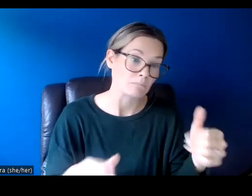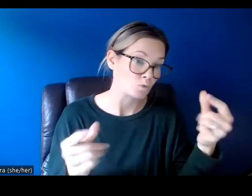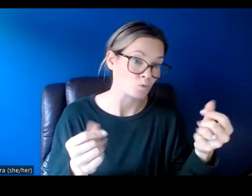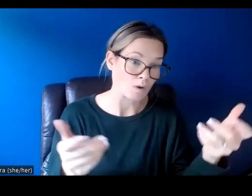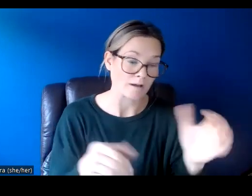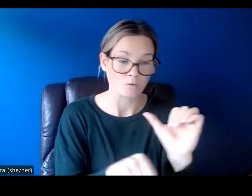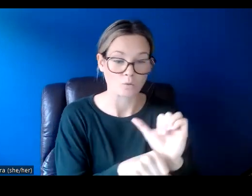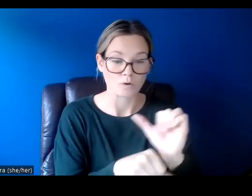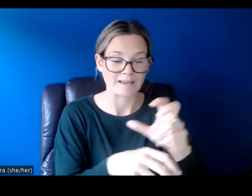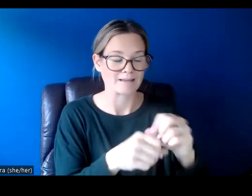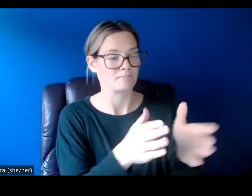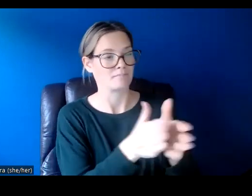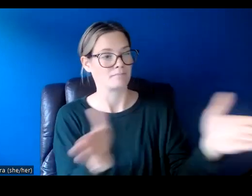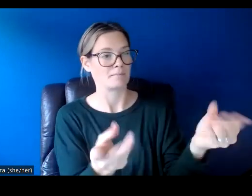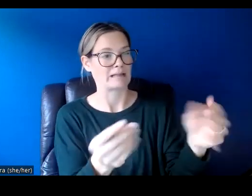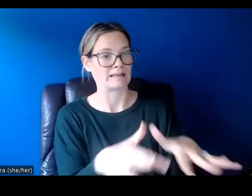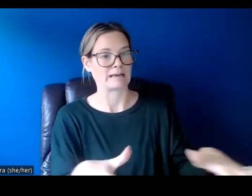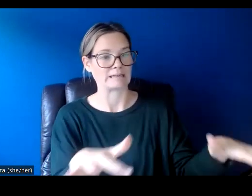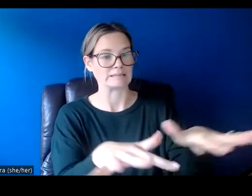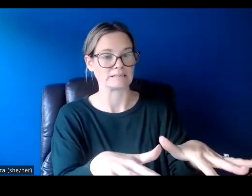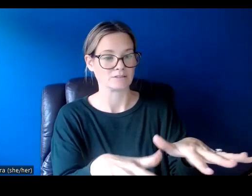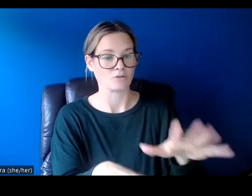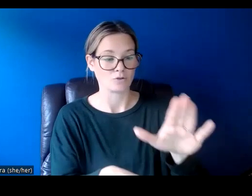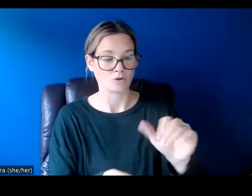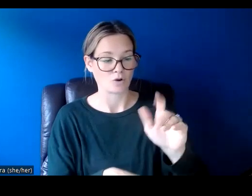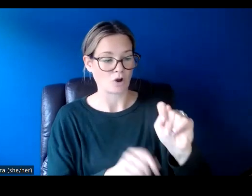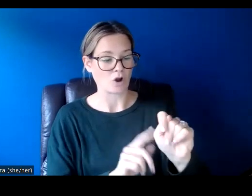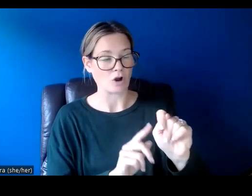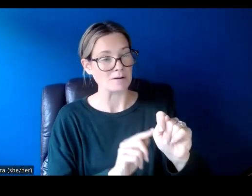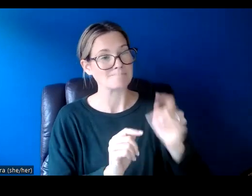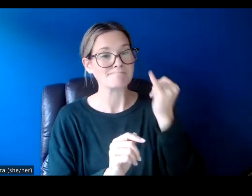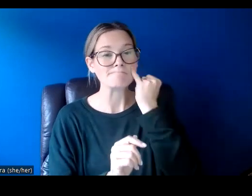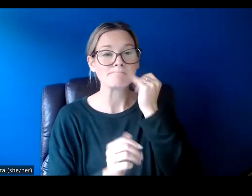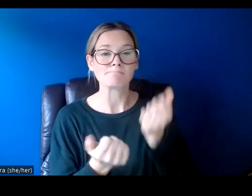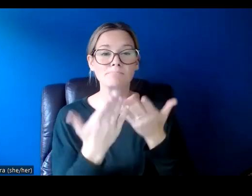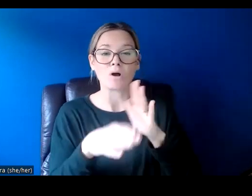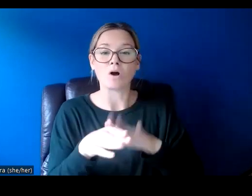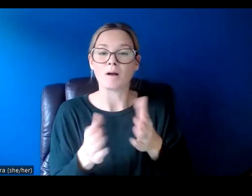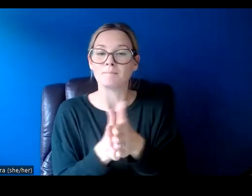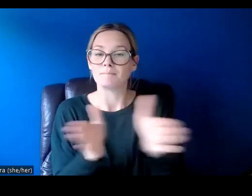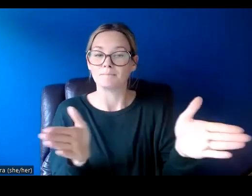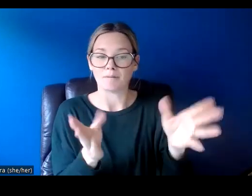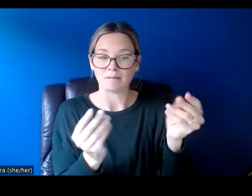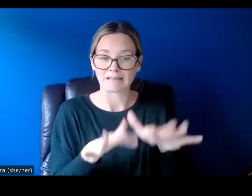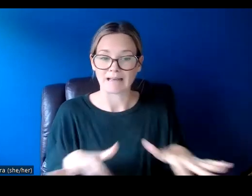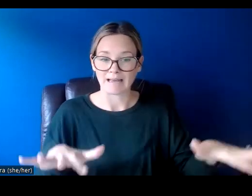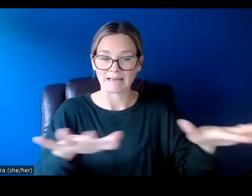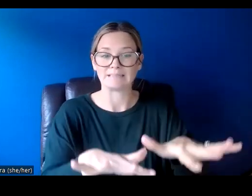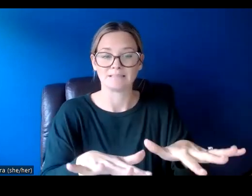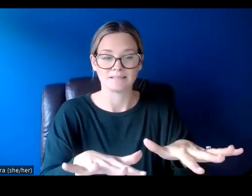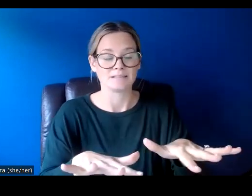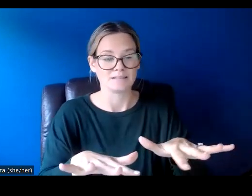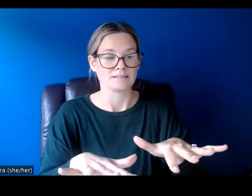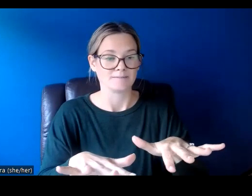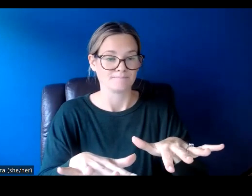going to be working in public land. So if your artwork is proposed to be on public land, that is something